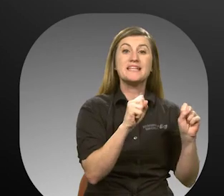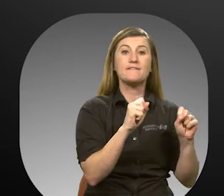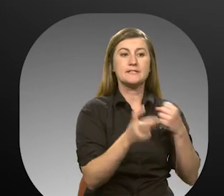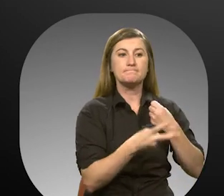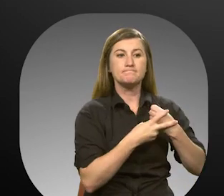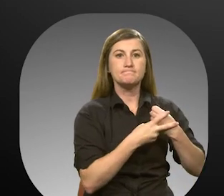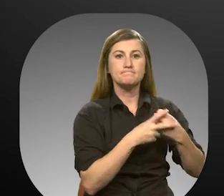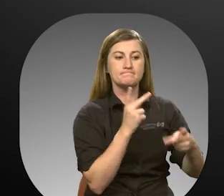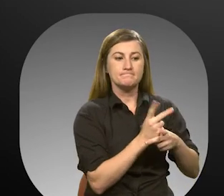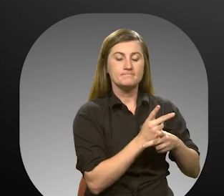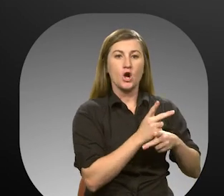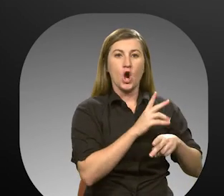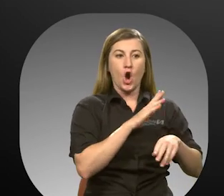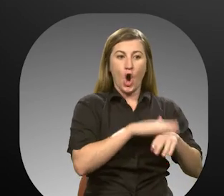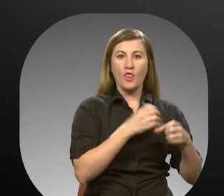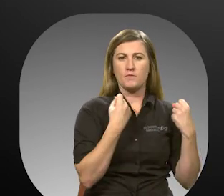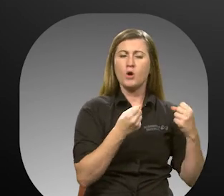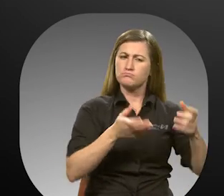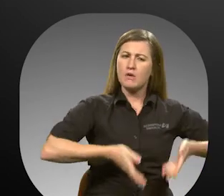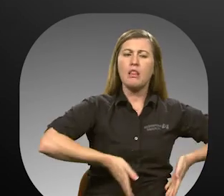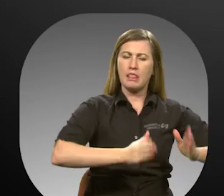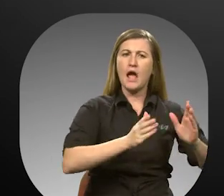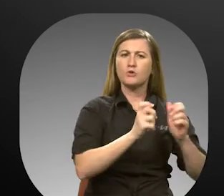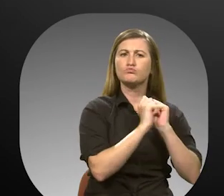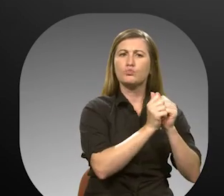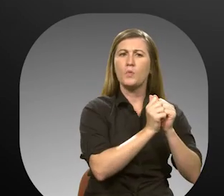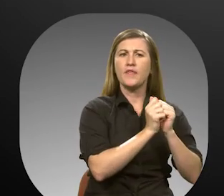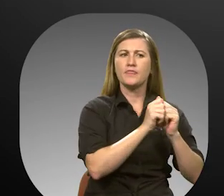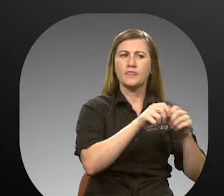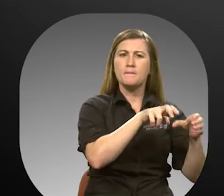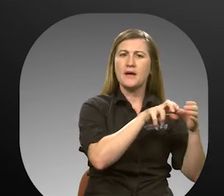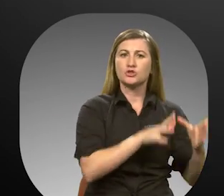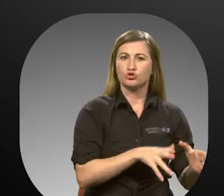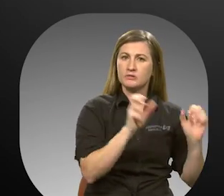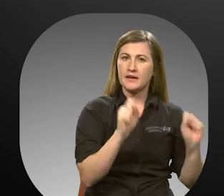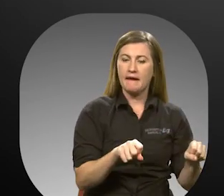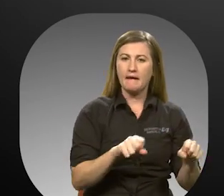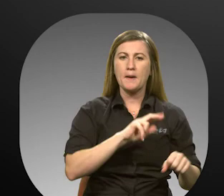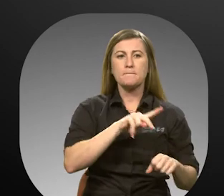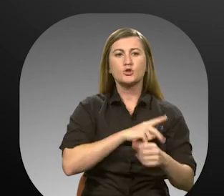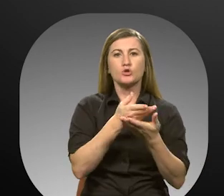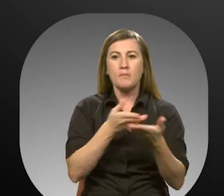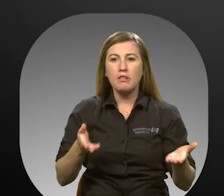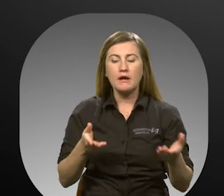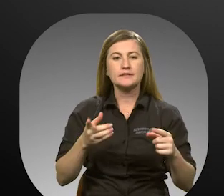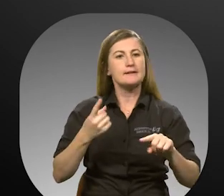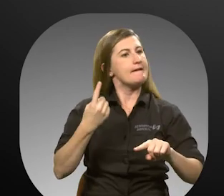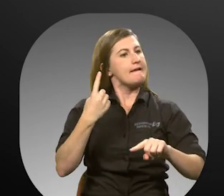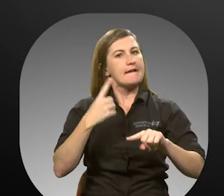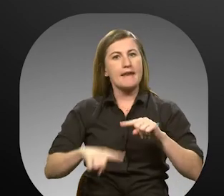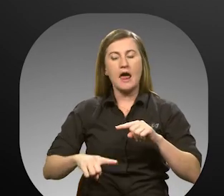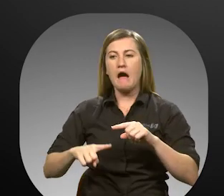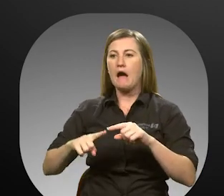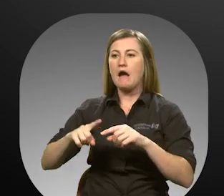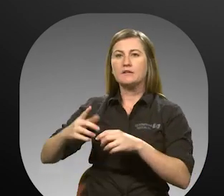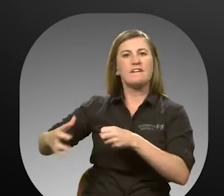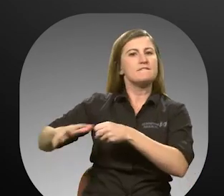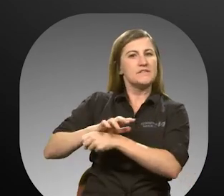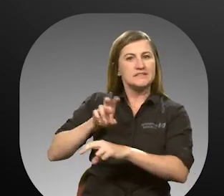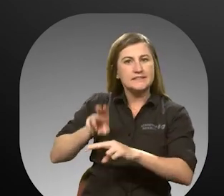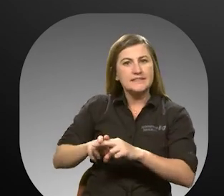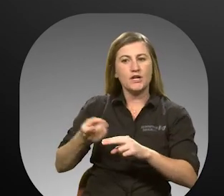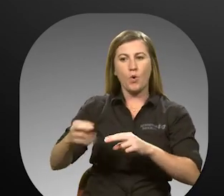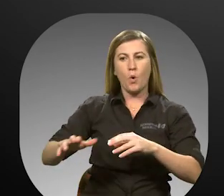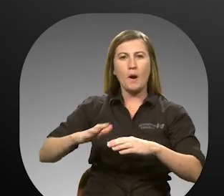stowed on the vehicle shall be allowed to be transported with the passenger. Personal belongings may not occupy any seat or floor